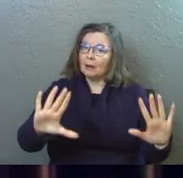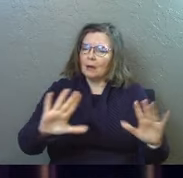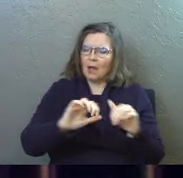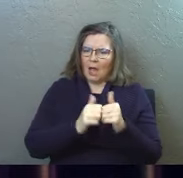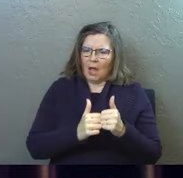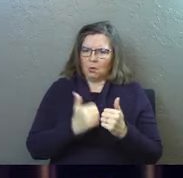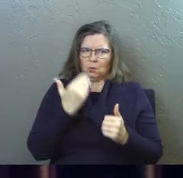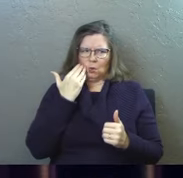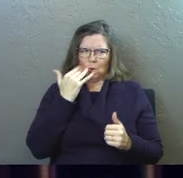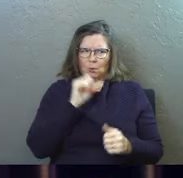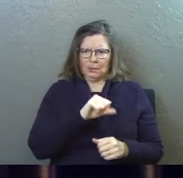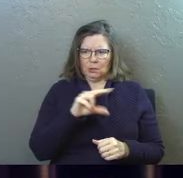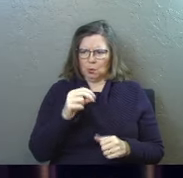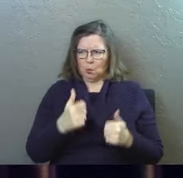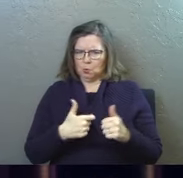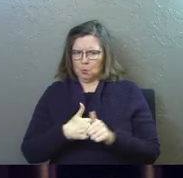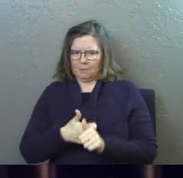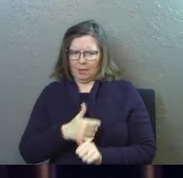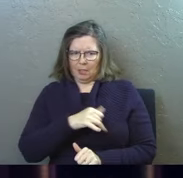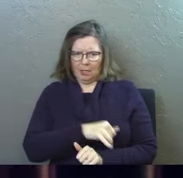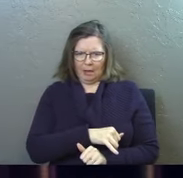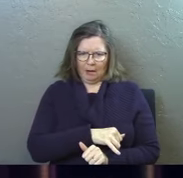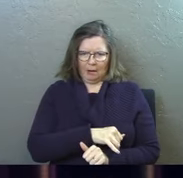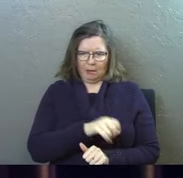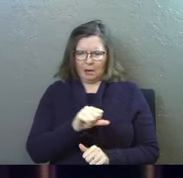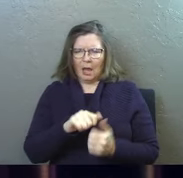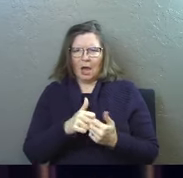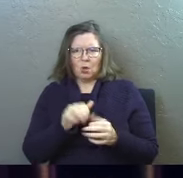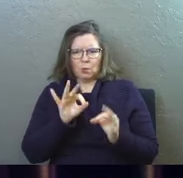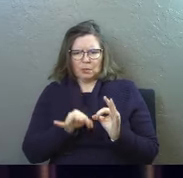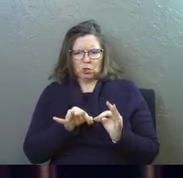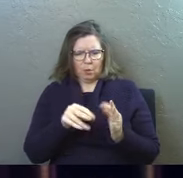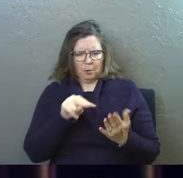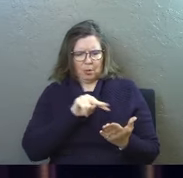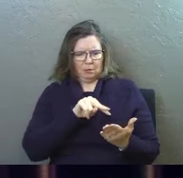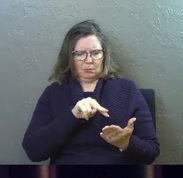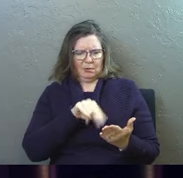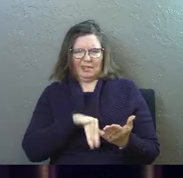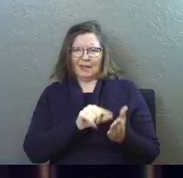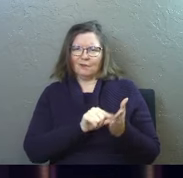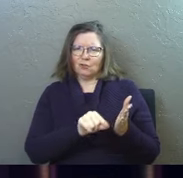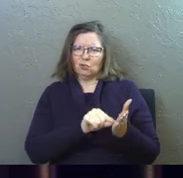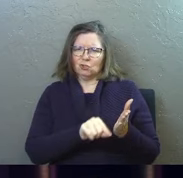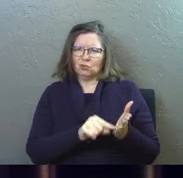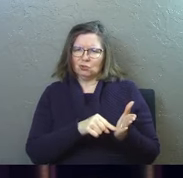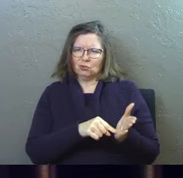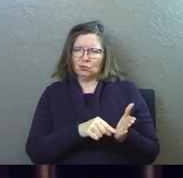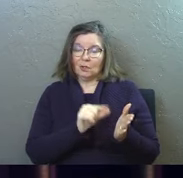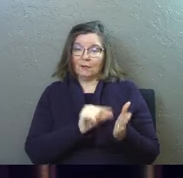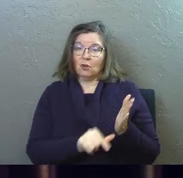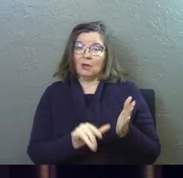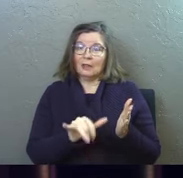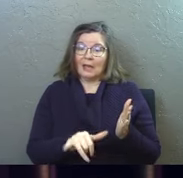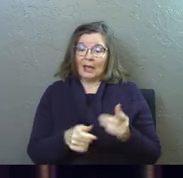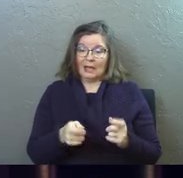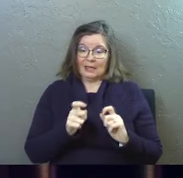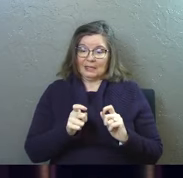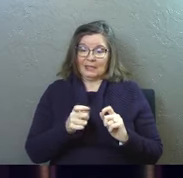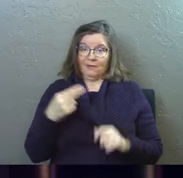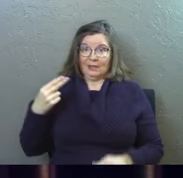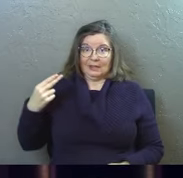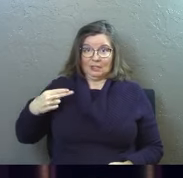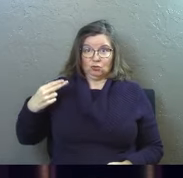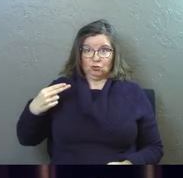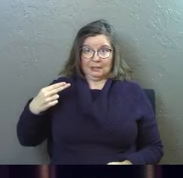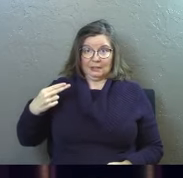how did you get there how do we get there how do we interpret verses like this verses that give us the